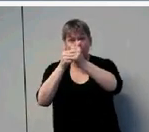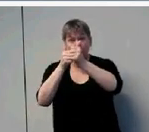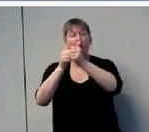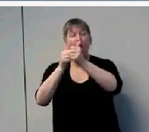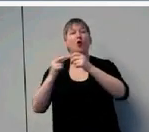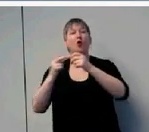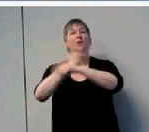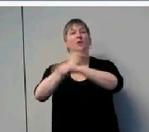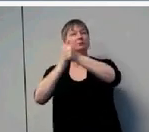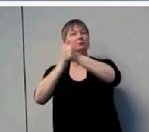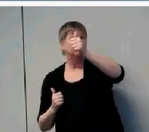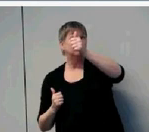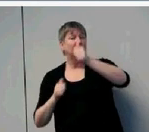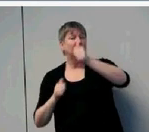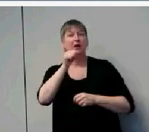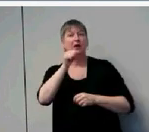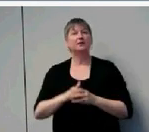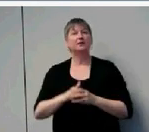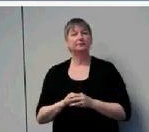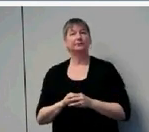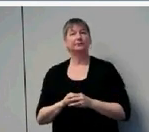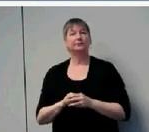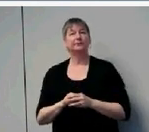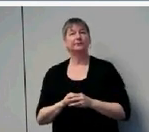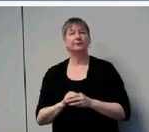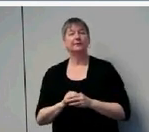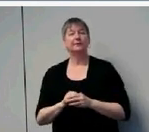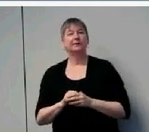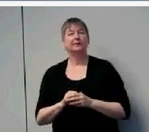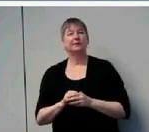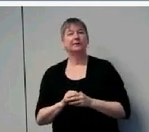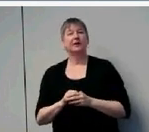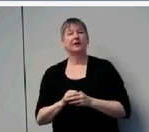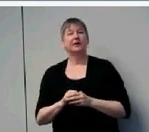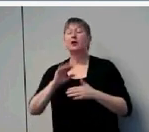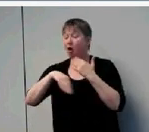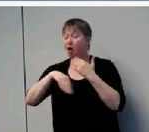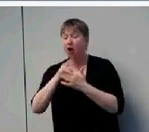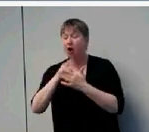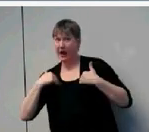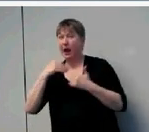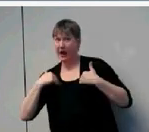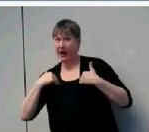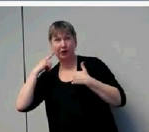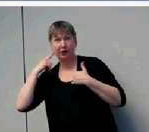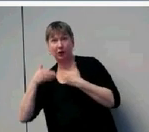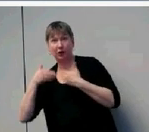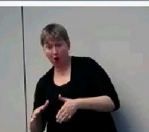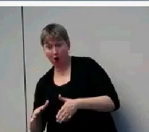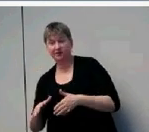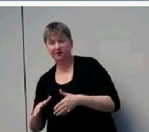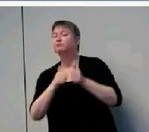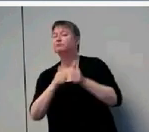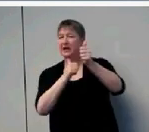And again, all groups are different than their typical peers, including the mild group. Now,